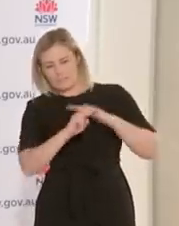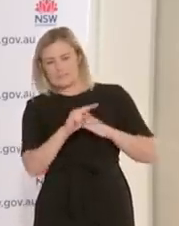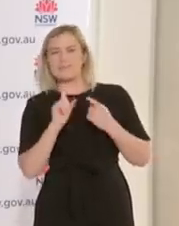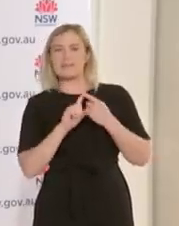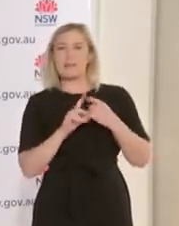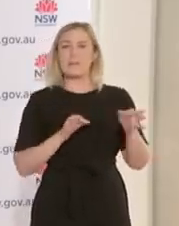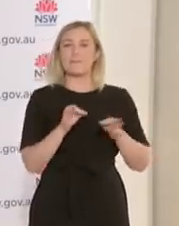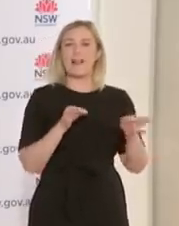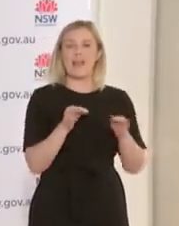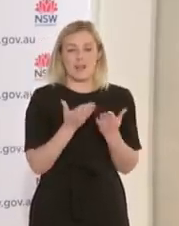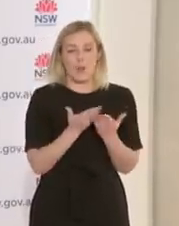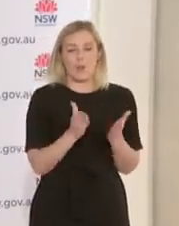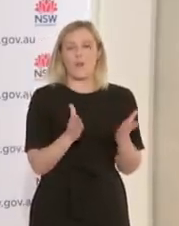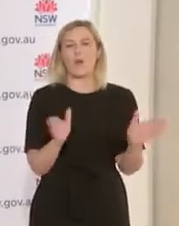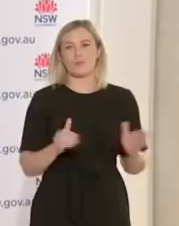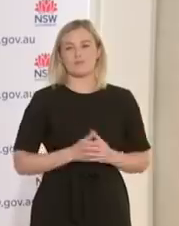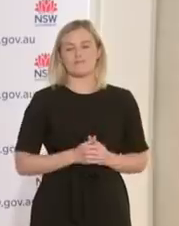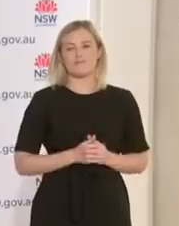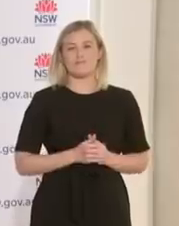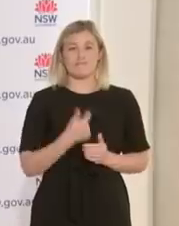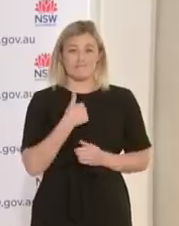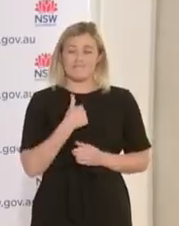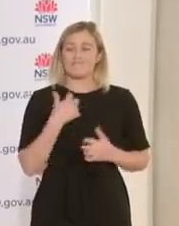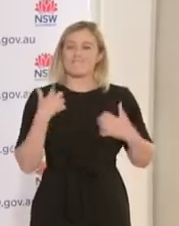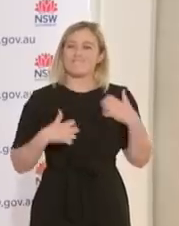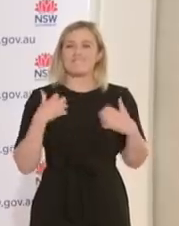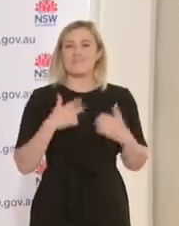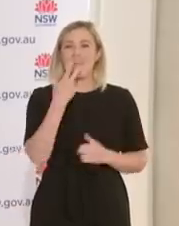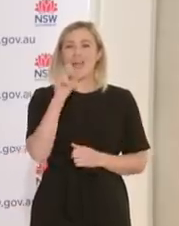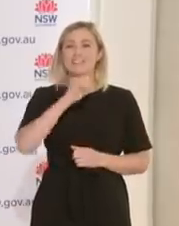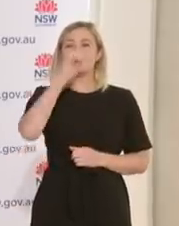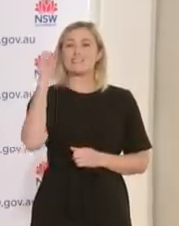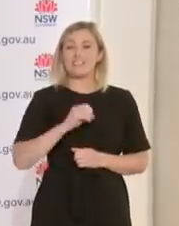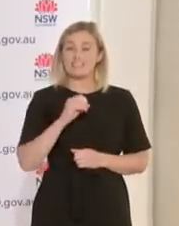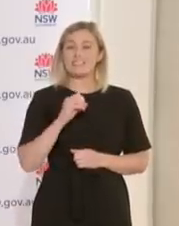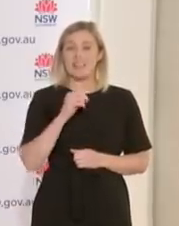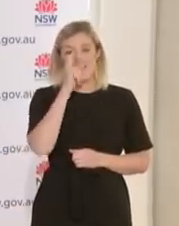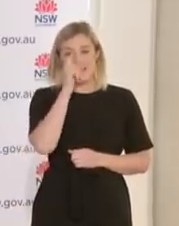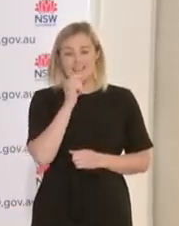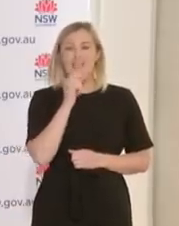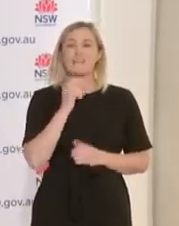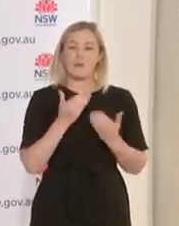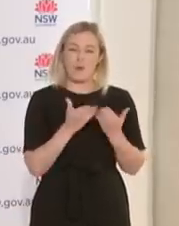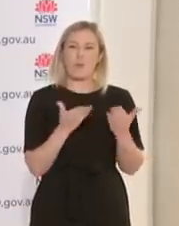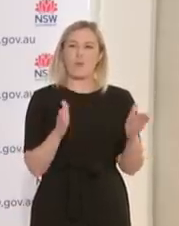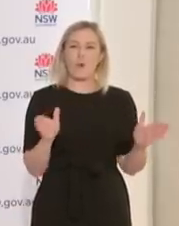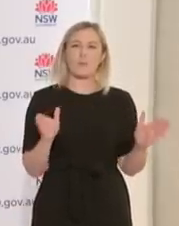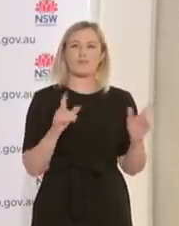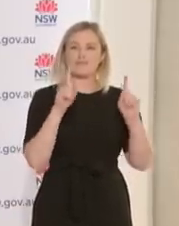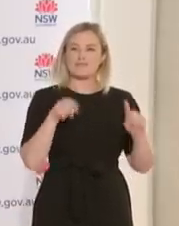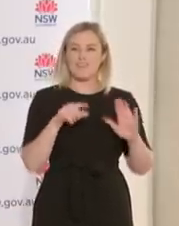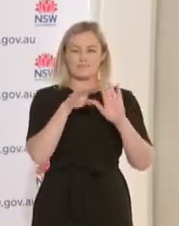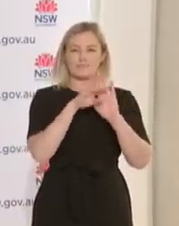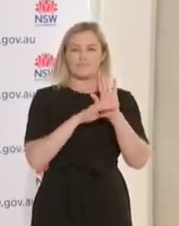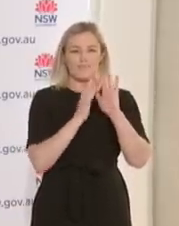looking forward to when we get to 80% double dose and beyond and that's up to all of us. So please please encourage anyone in your